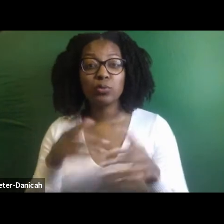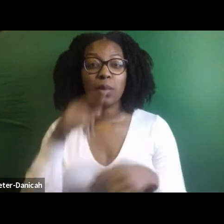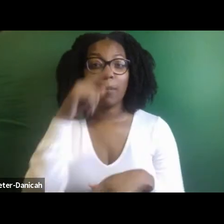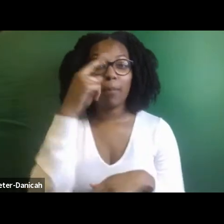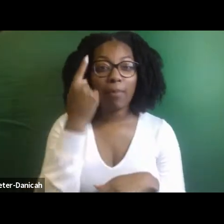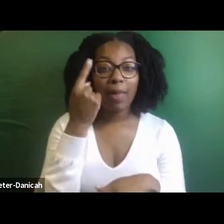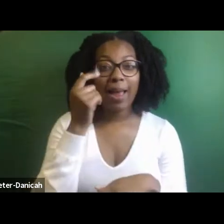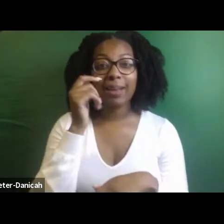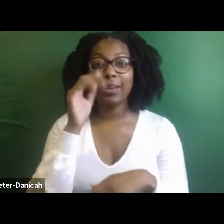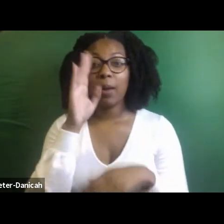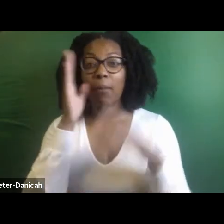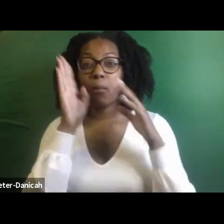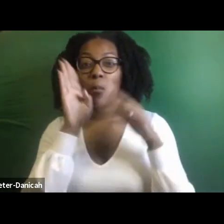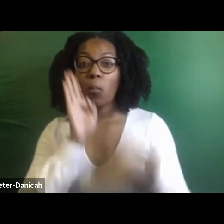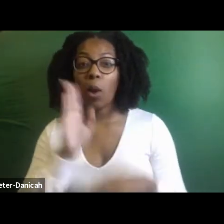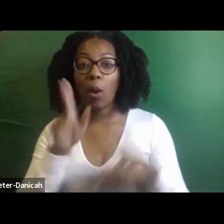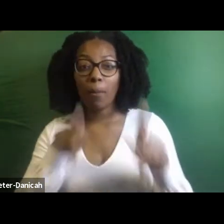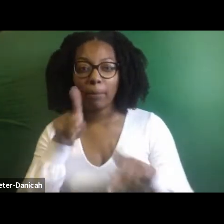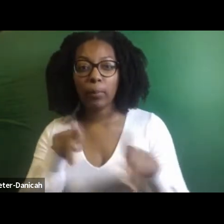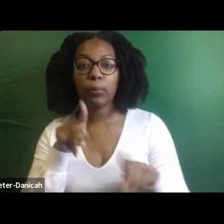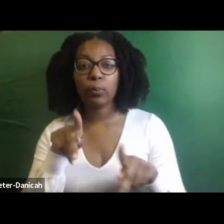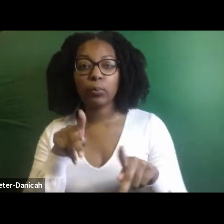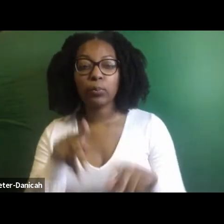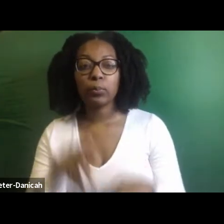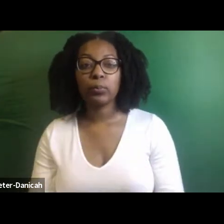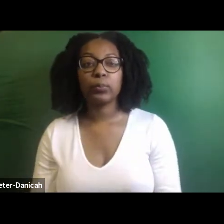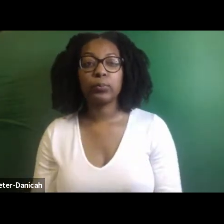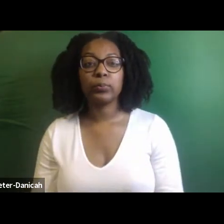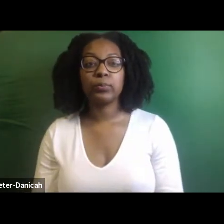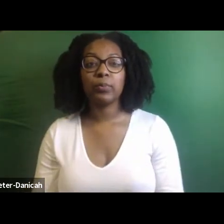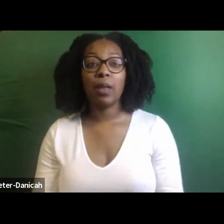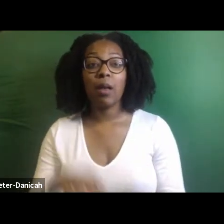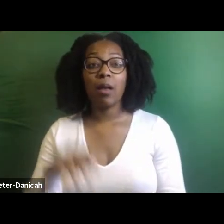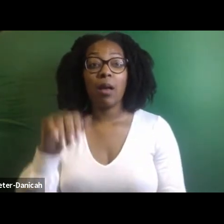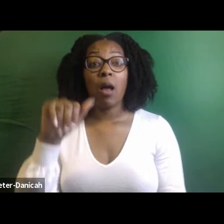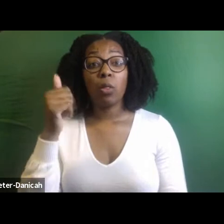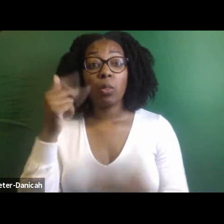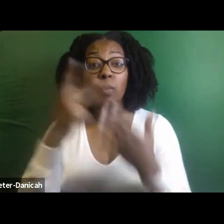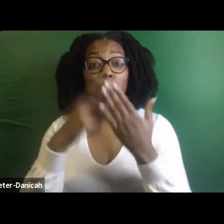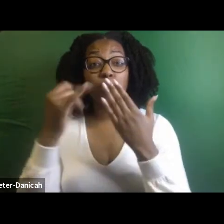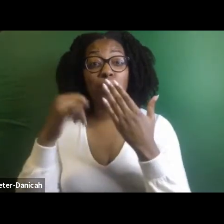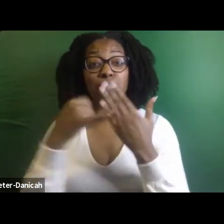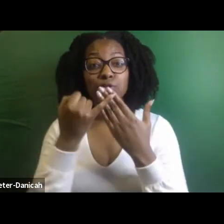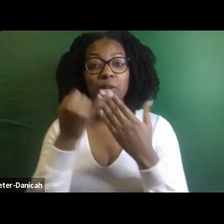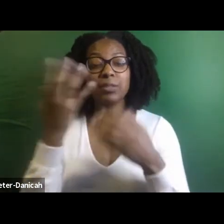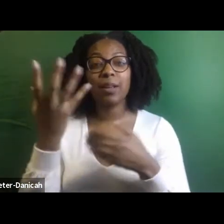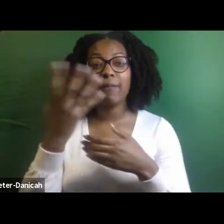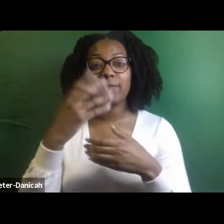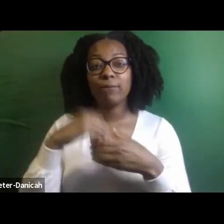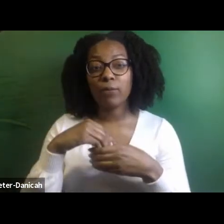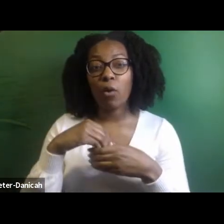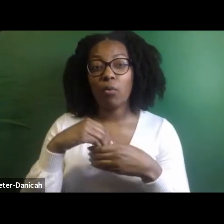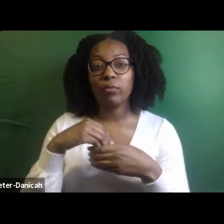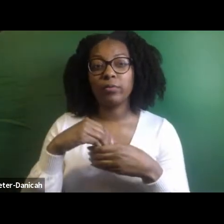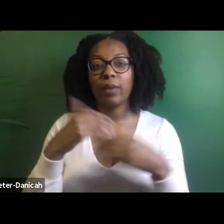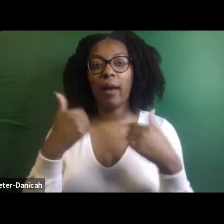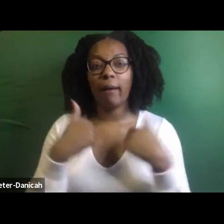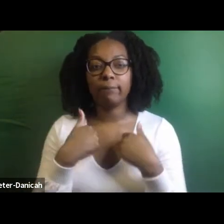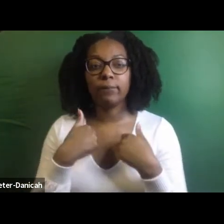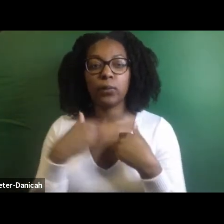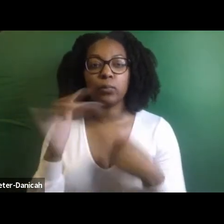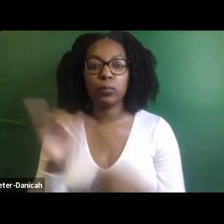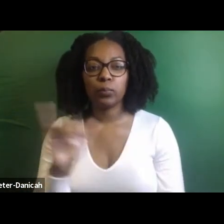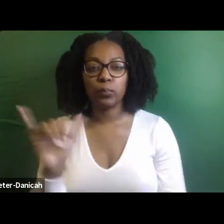black project. So there are other projects that he has involved our bodies in, which I'm like, salute, salute, salute. Thank you very